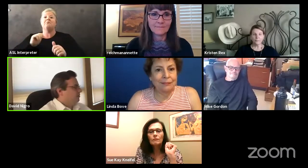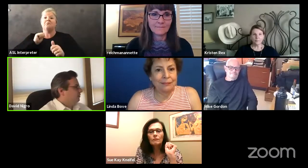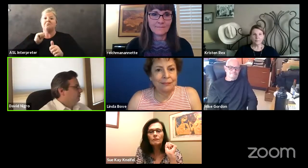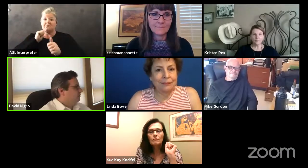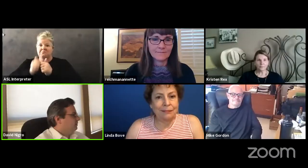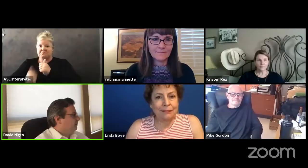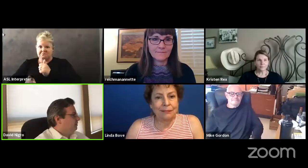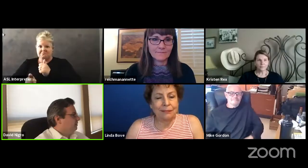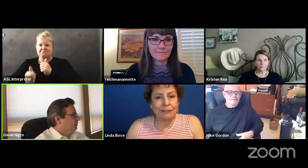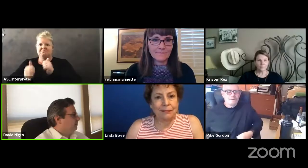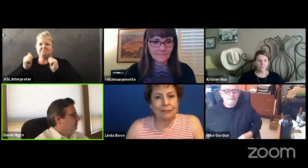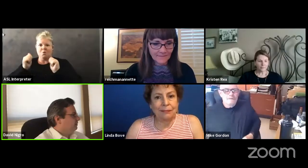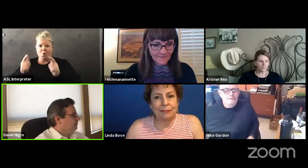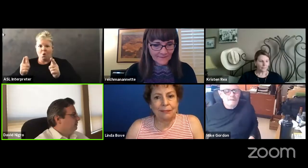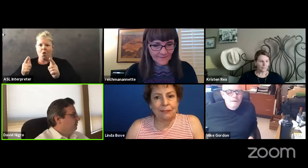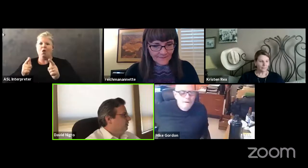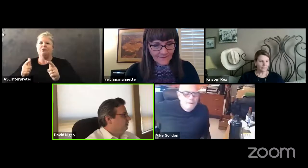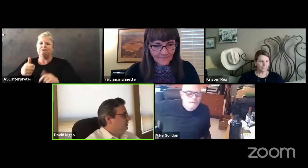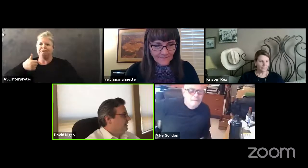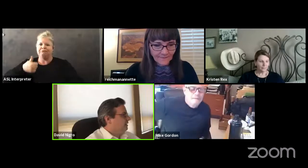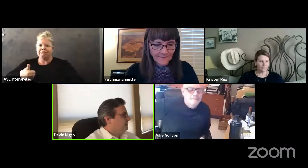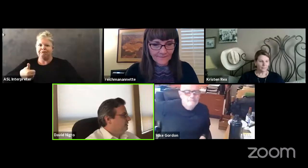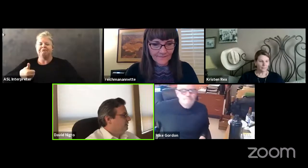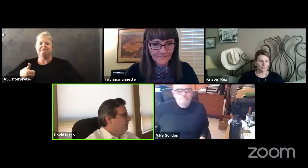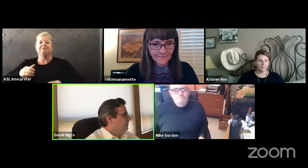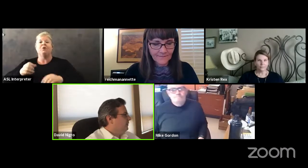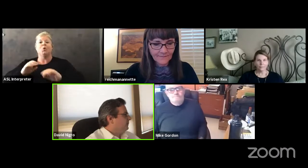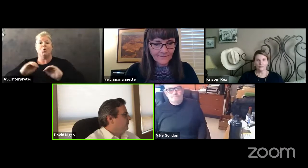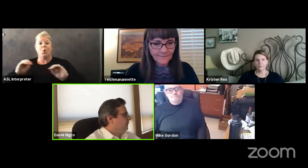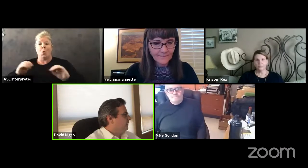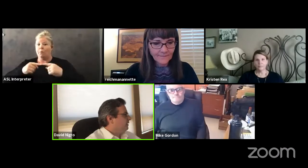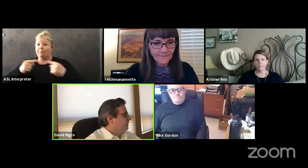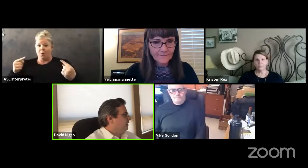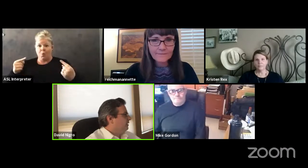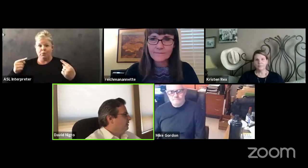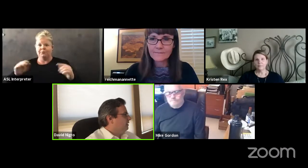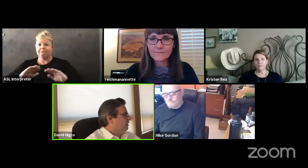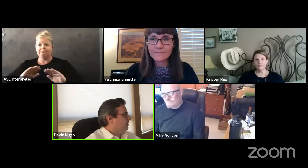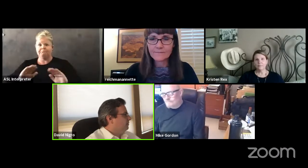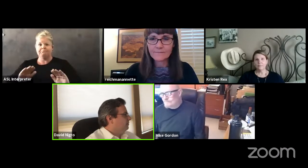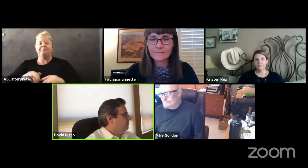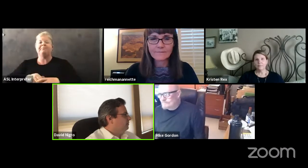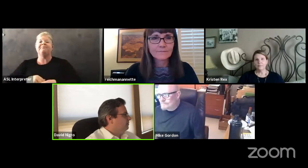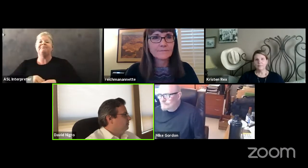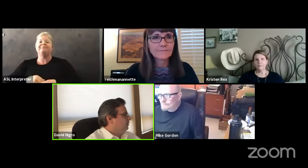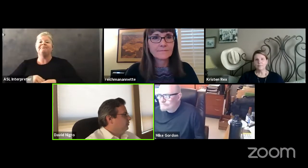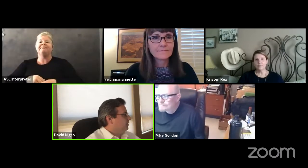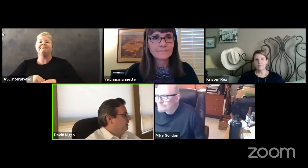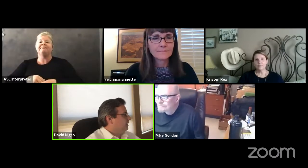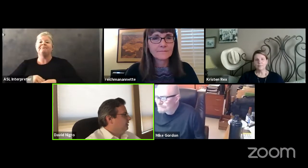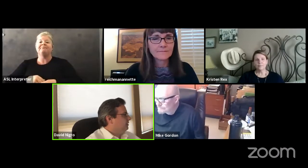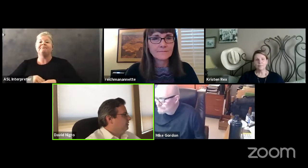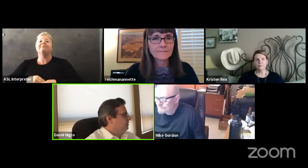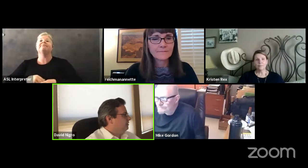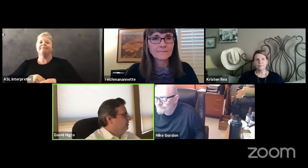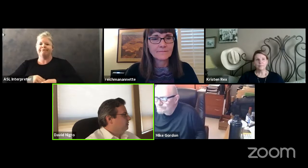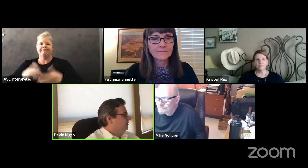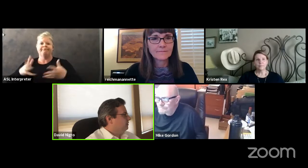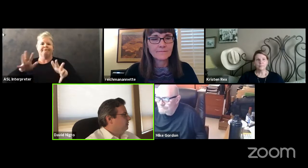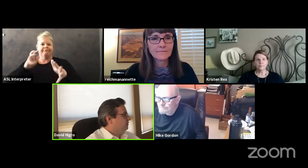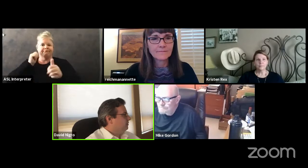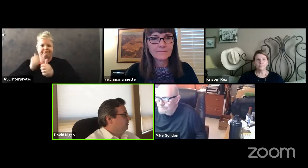unanimous so if there are there are no nays and that motion carries